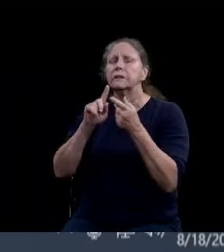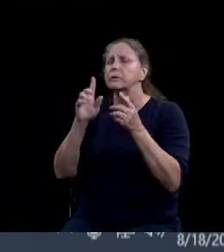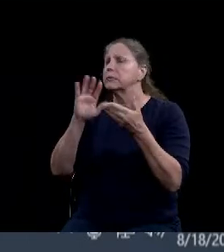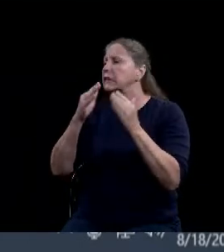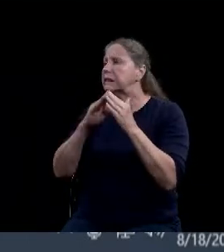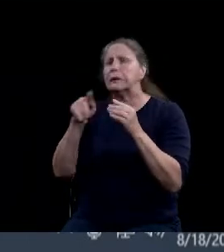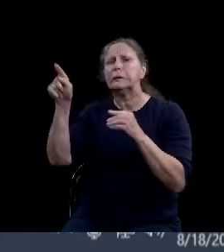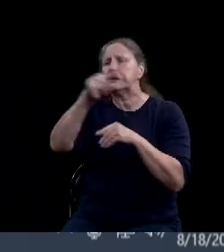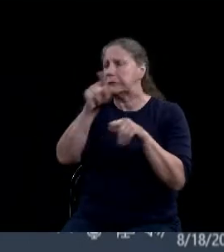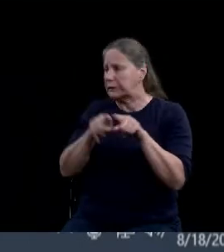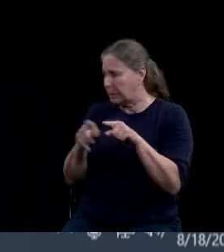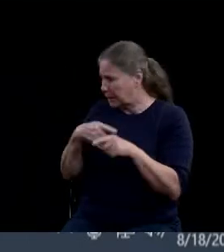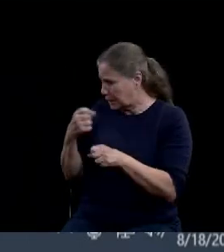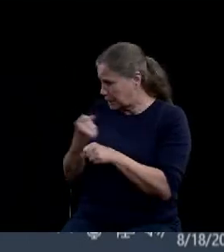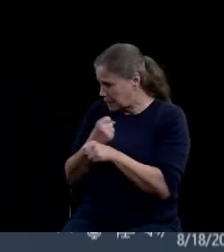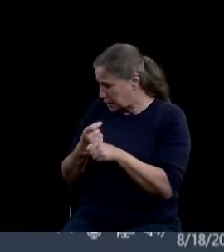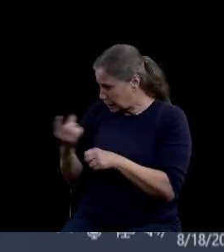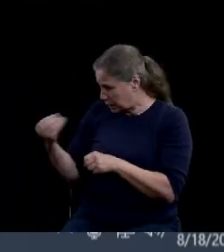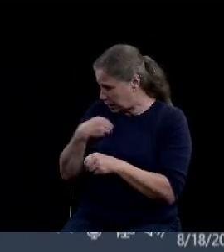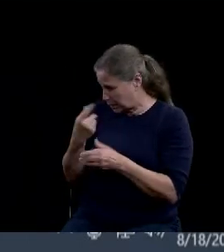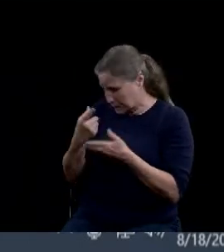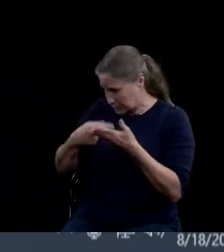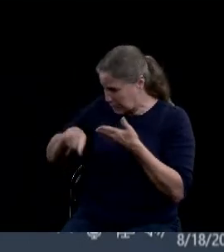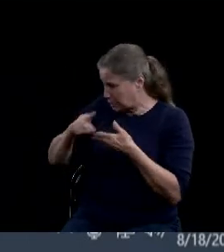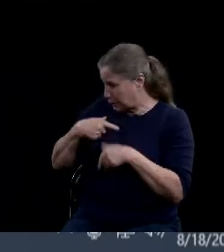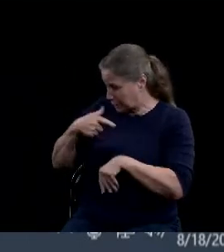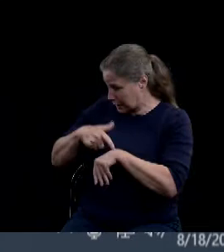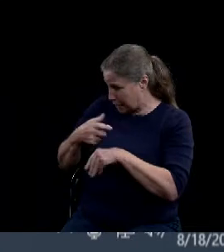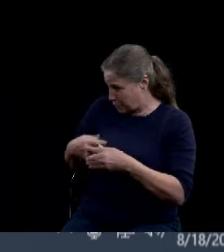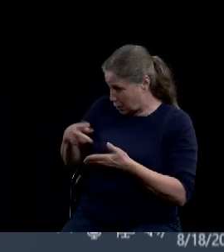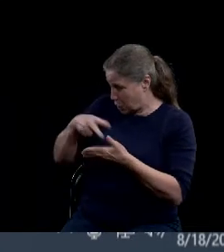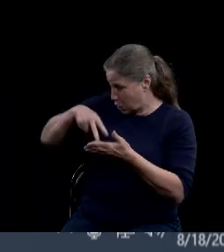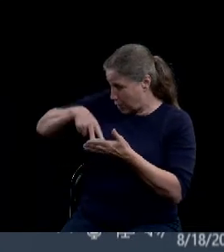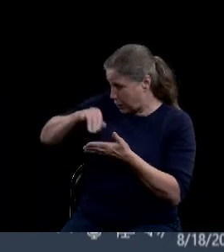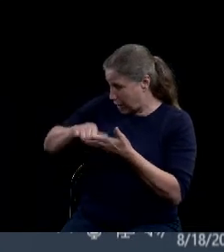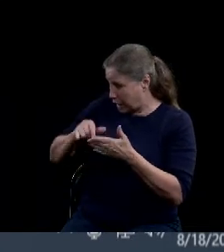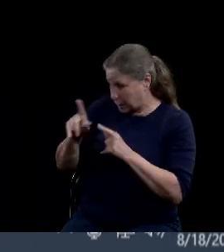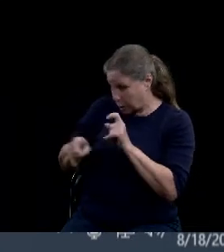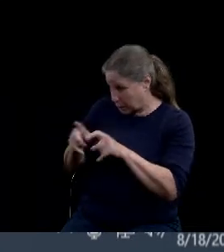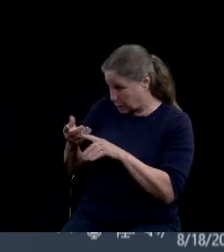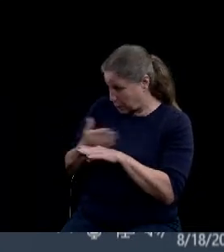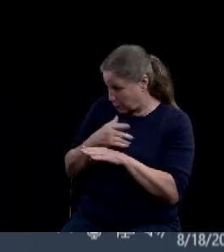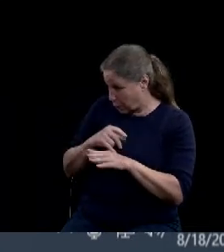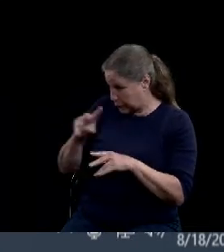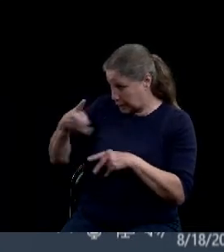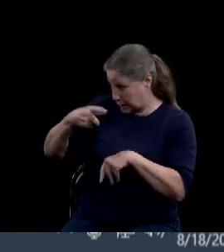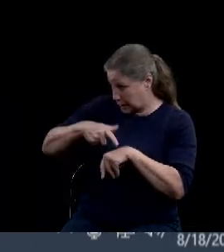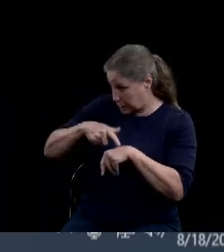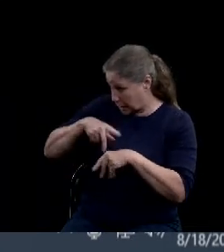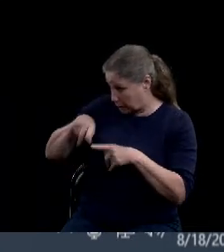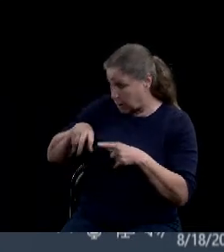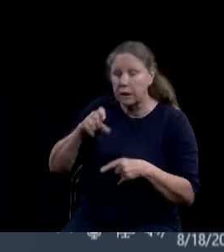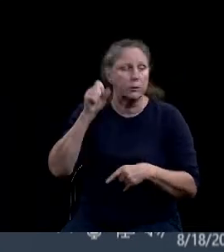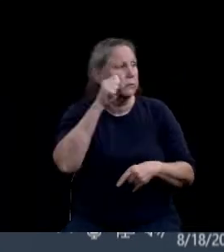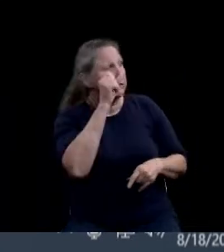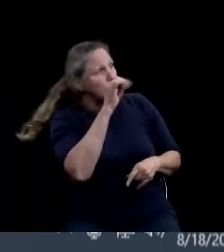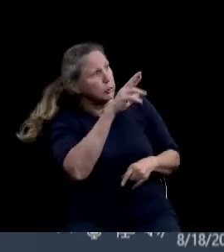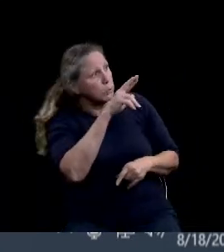Do we have time to review that and ask any questions before the second reading of this? Yes, Yes, sir. We can have that ready for you.